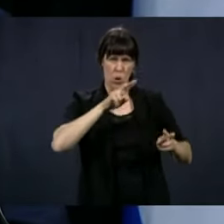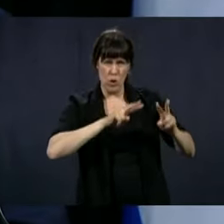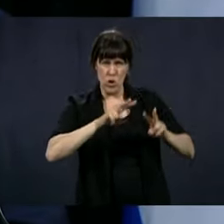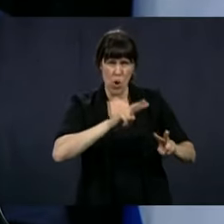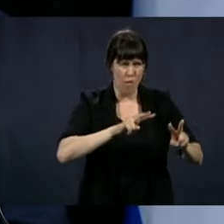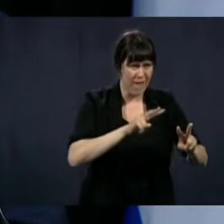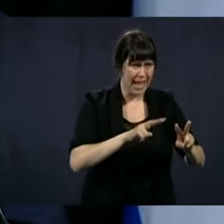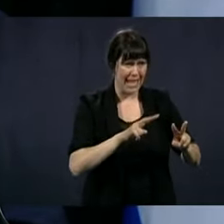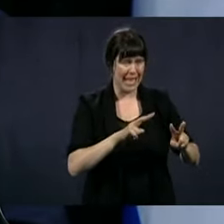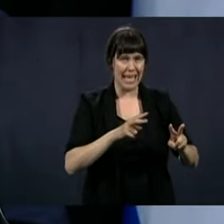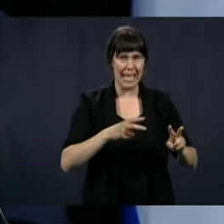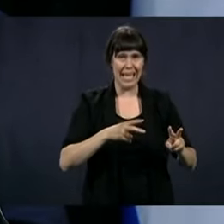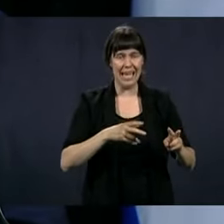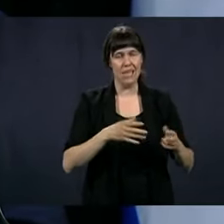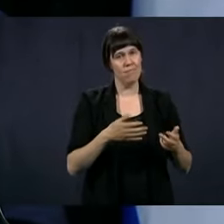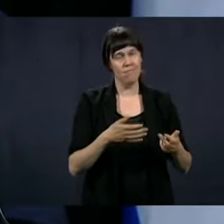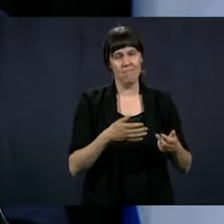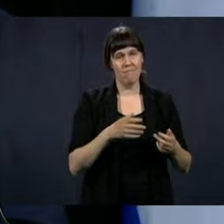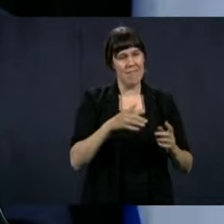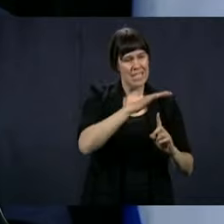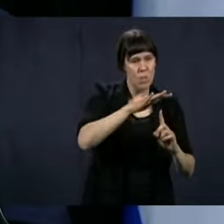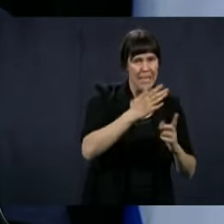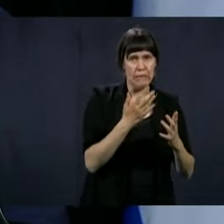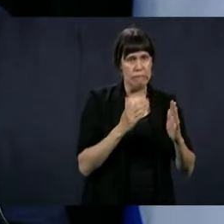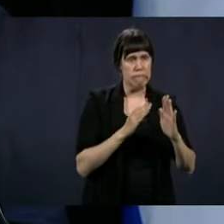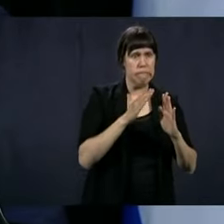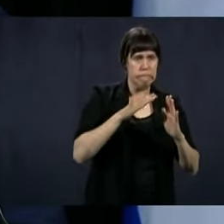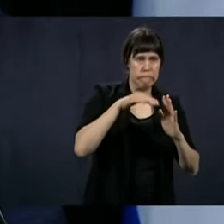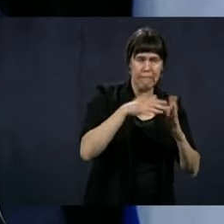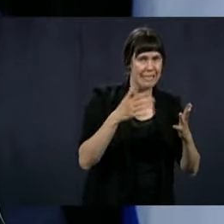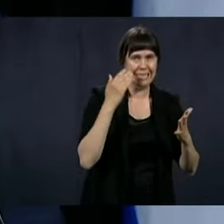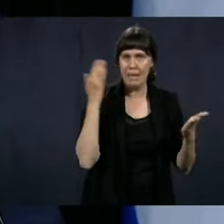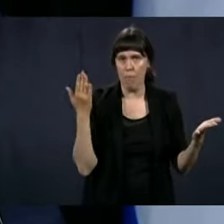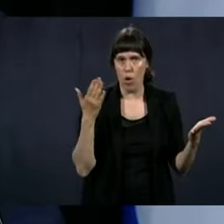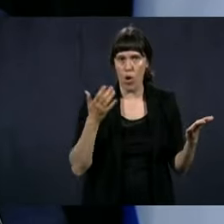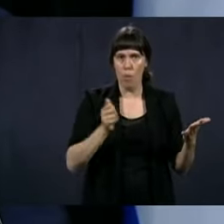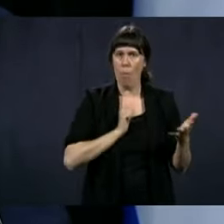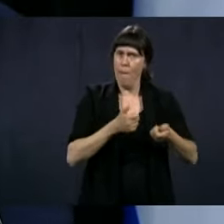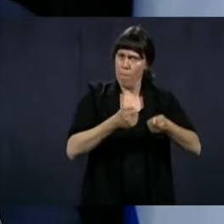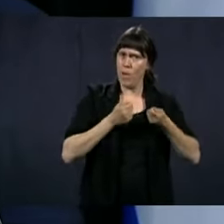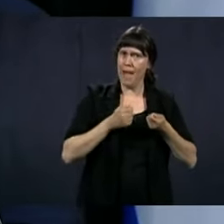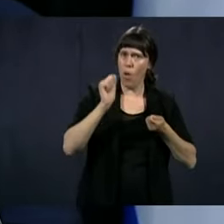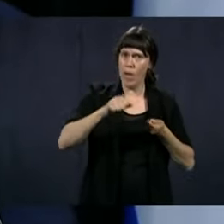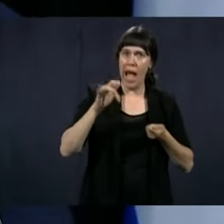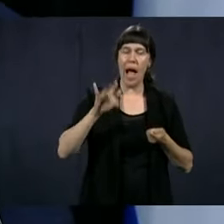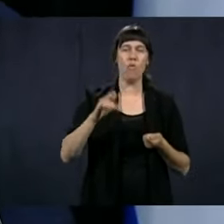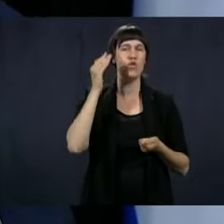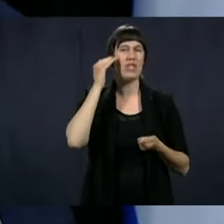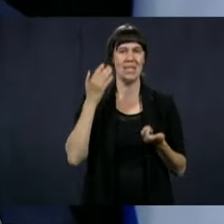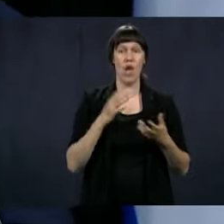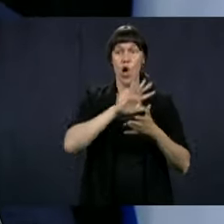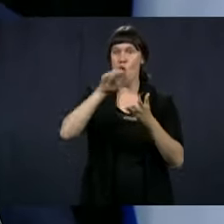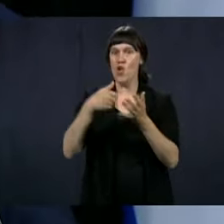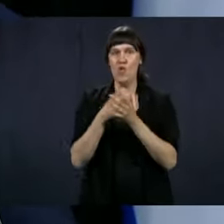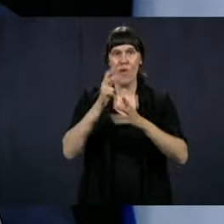what's going on. I'd rather be more prudent rather than not. You know, I know that my prescription is going to